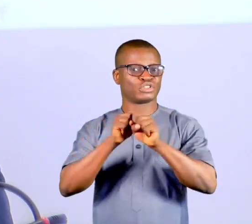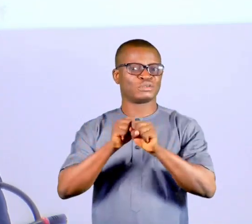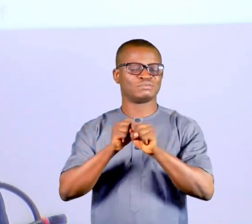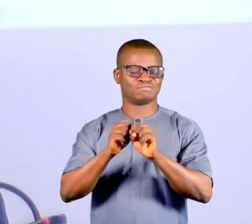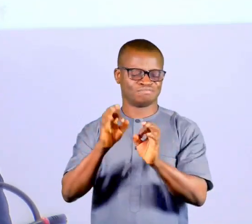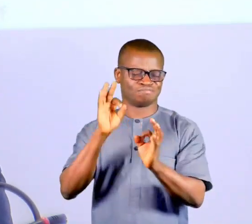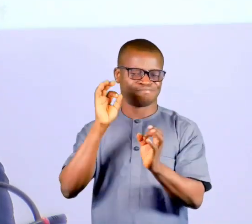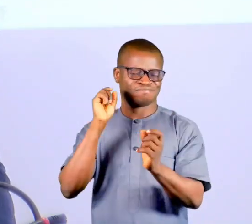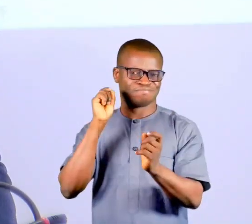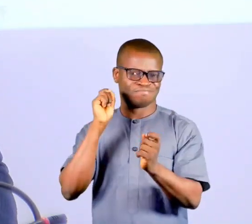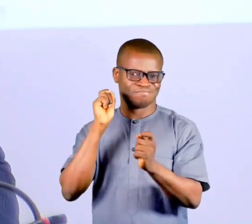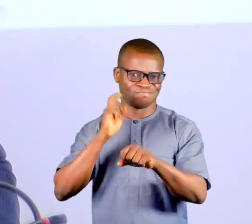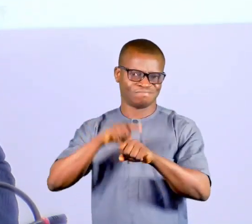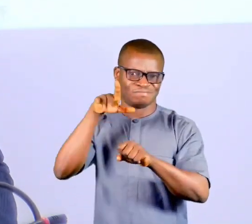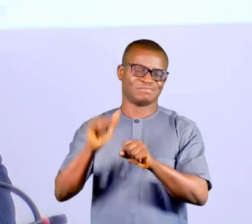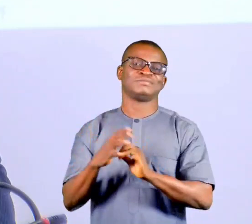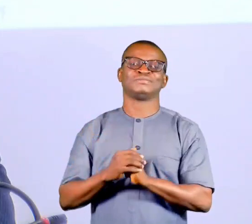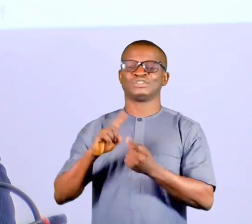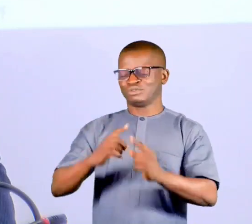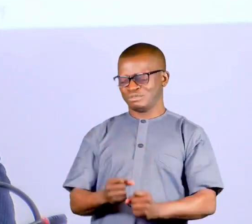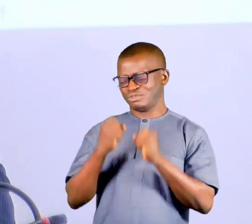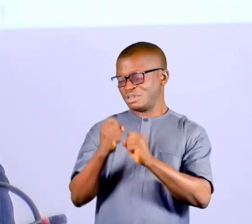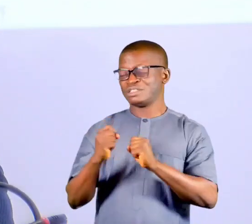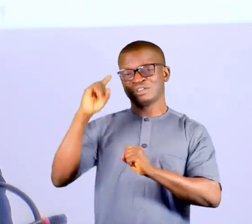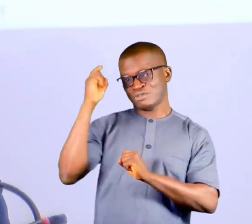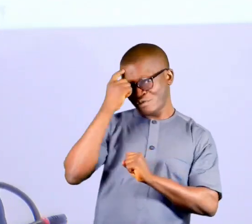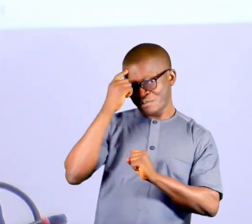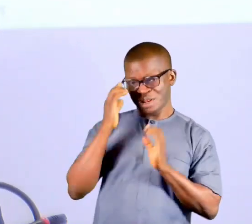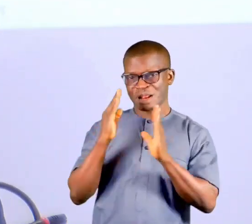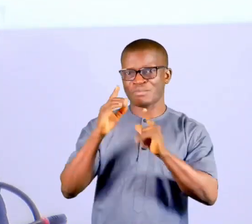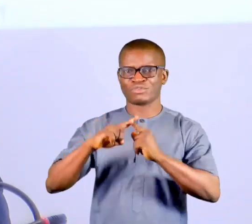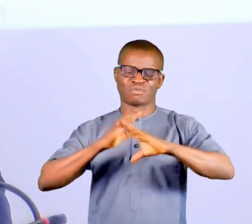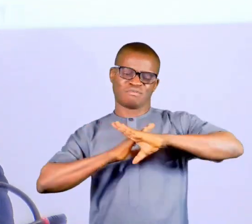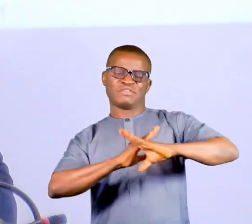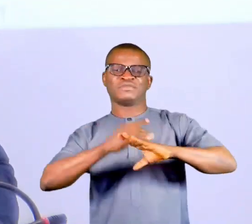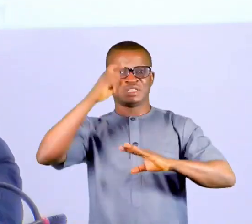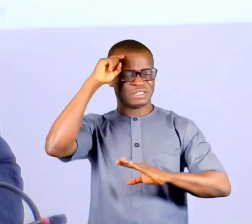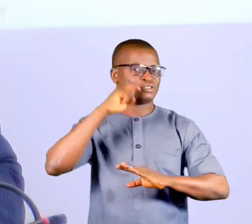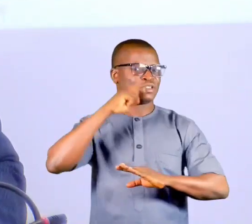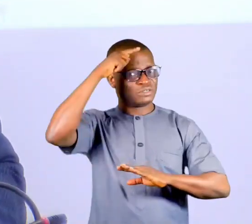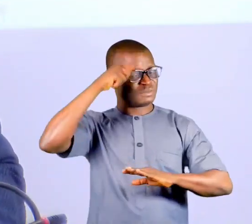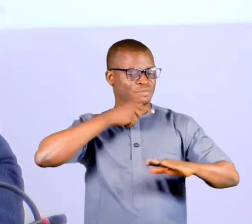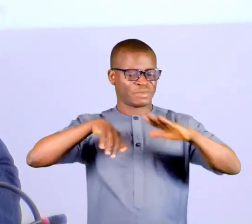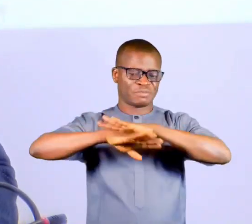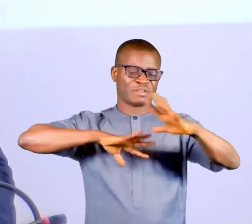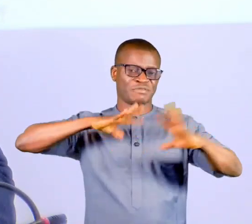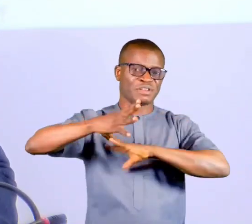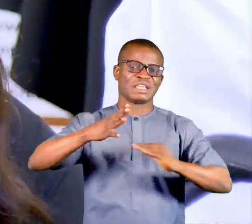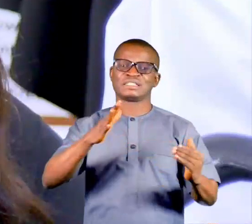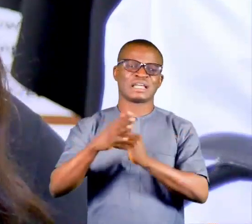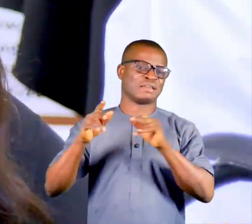time than now with the theme, strengthening government approach in preventing sexual and gender-based violence against